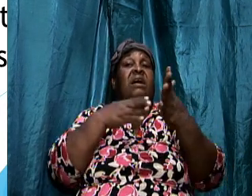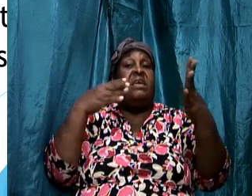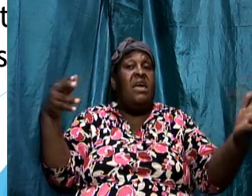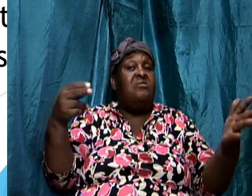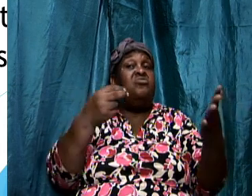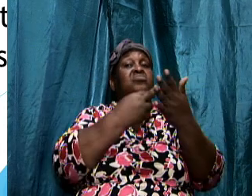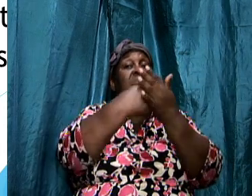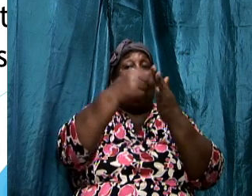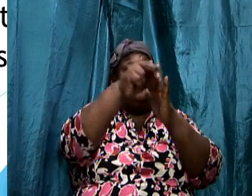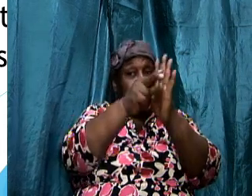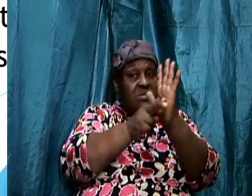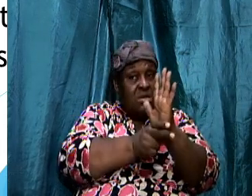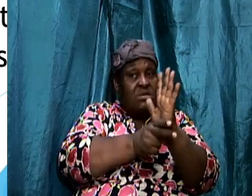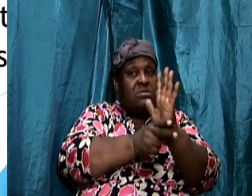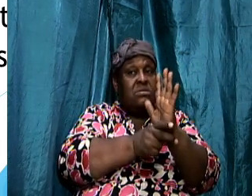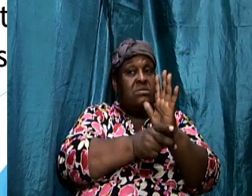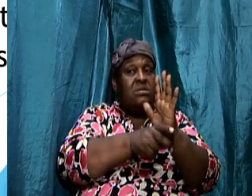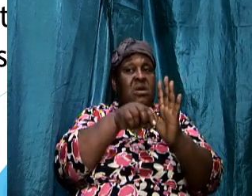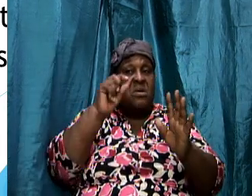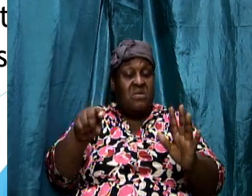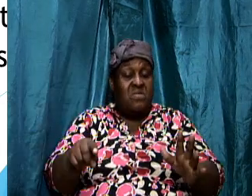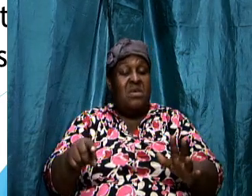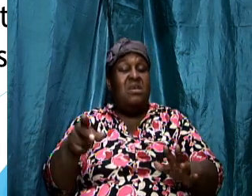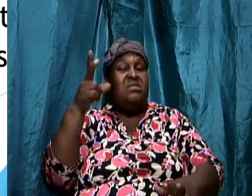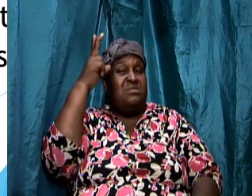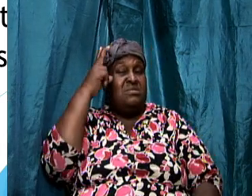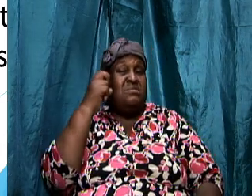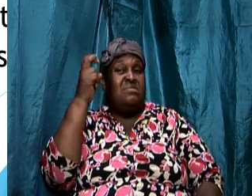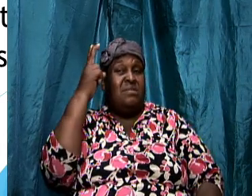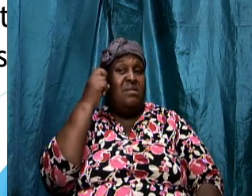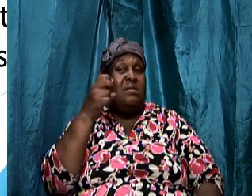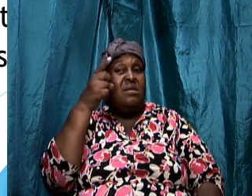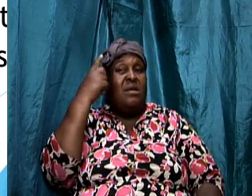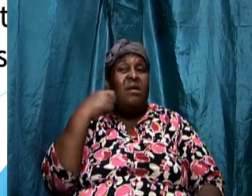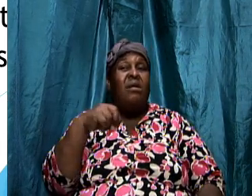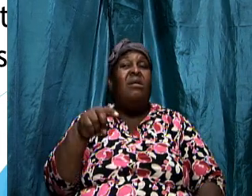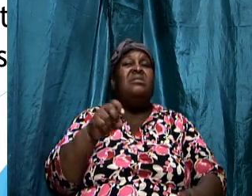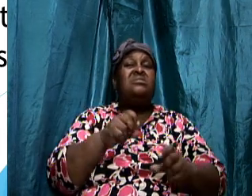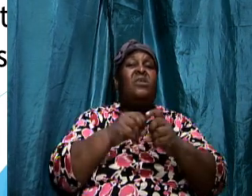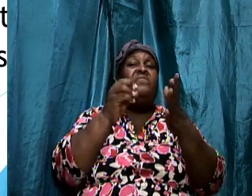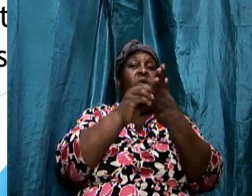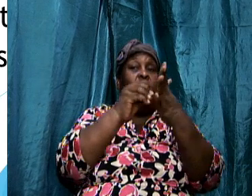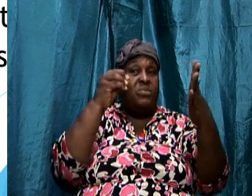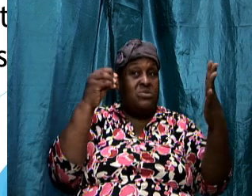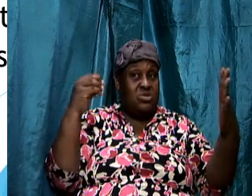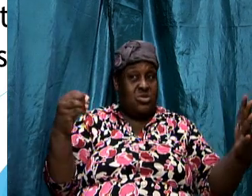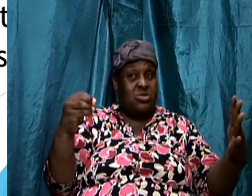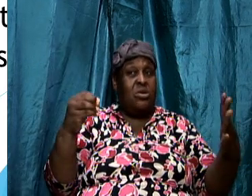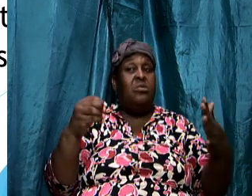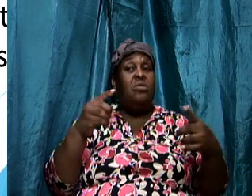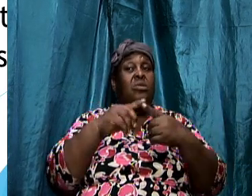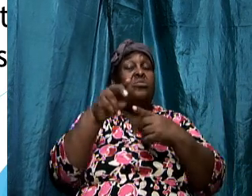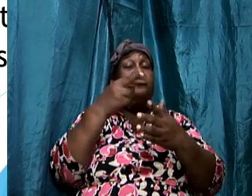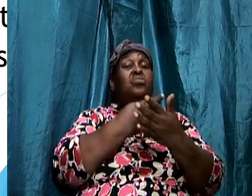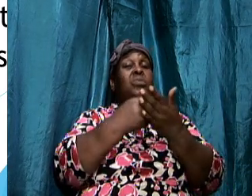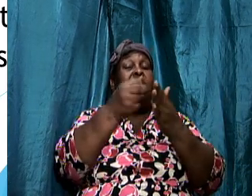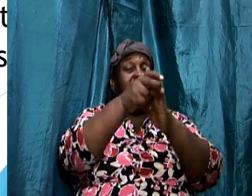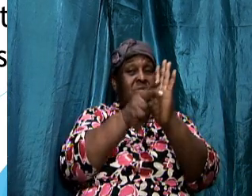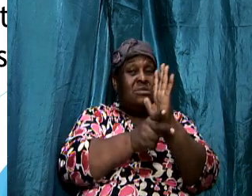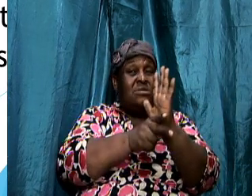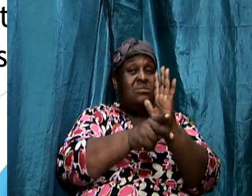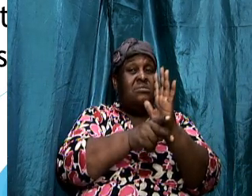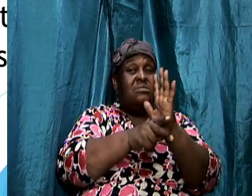this adversary this of his opposition to righteousness his plan